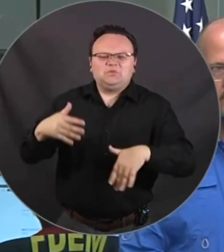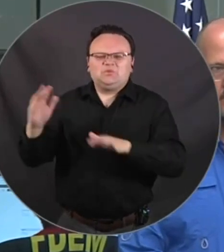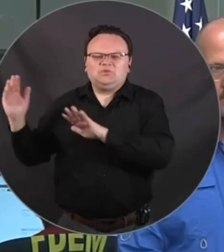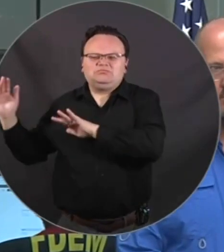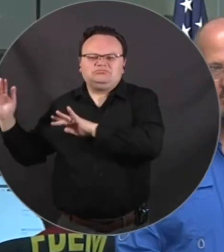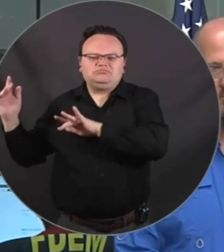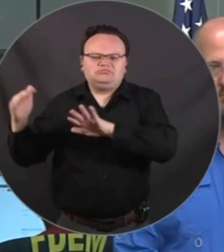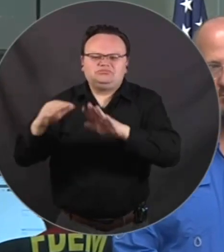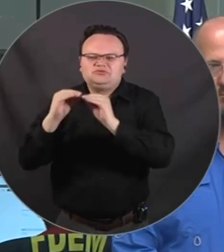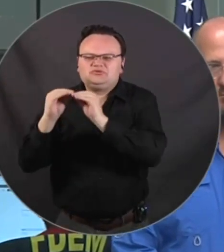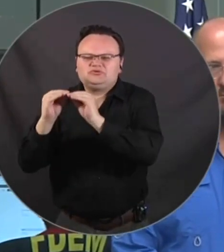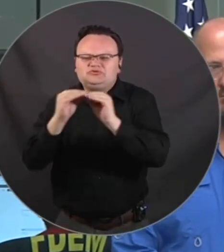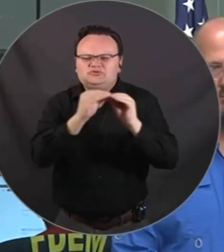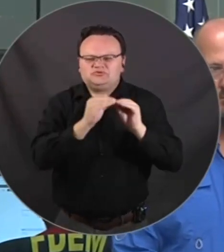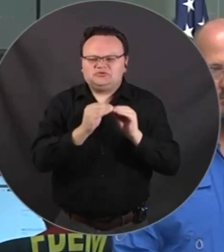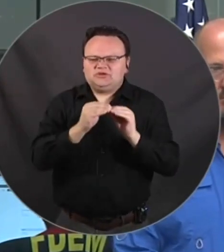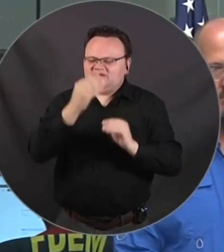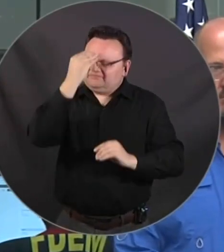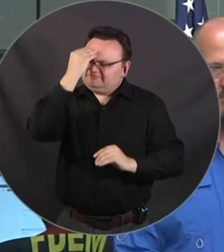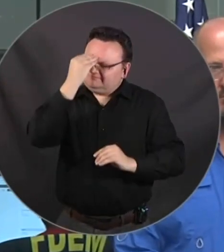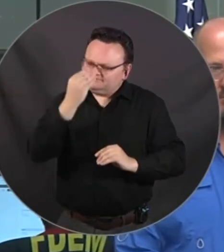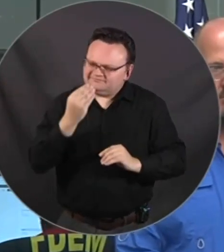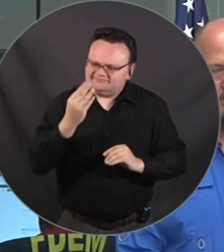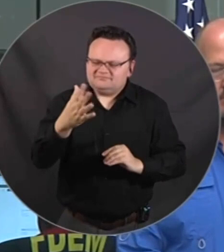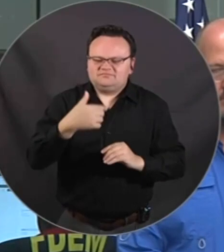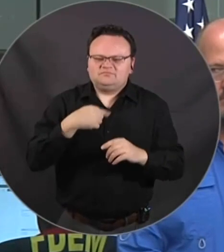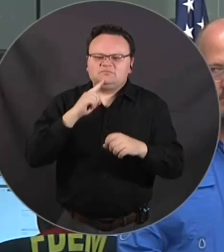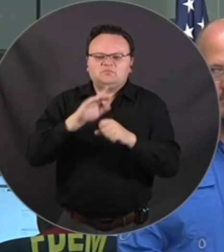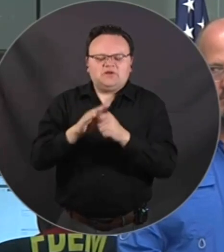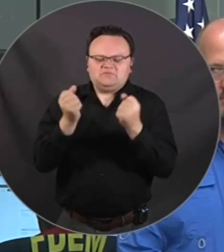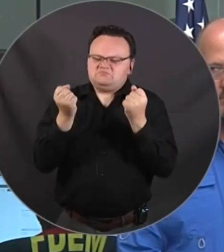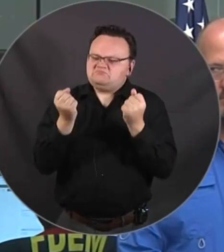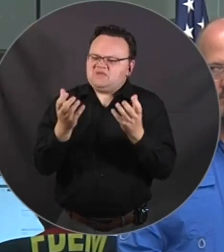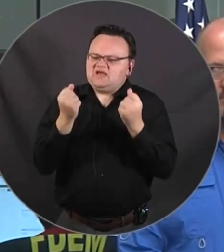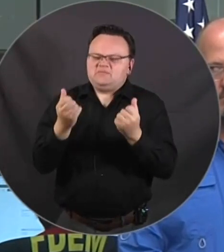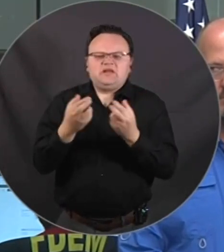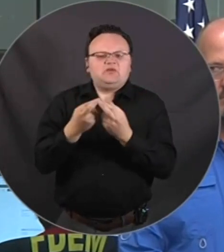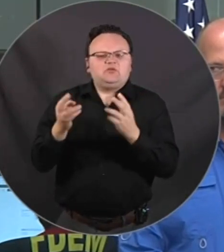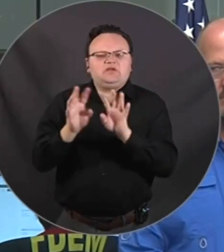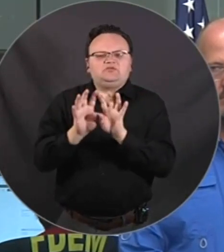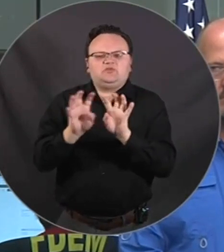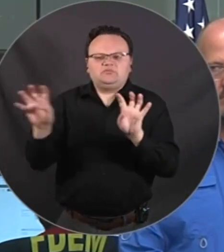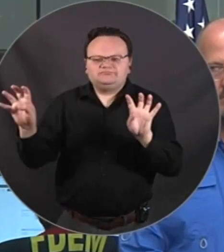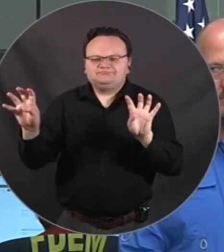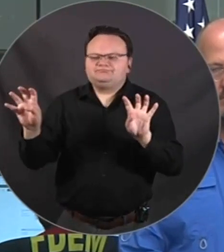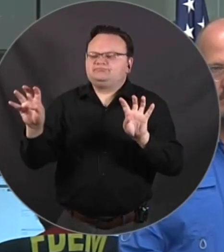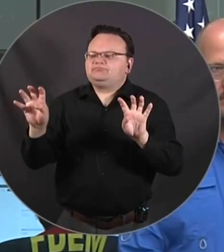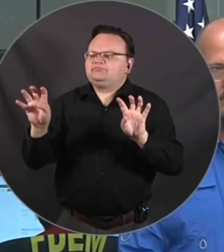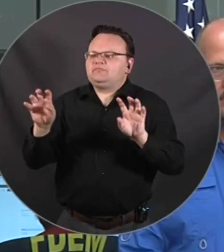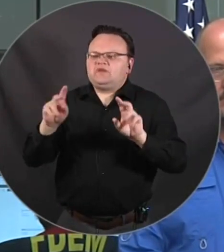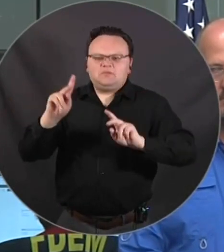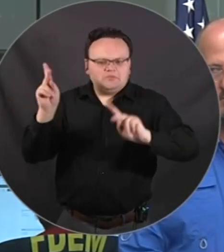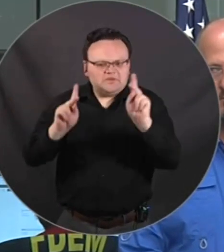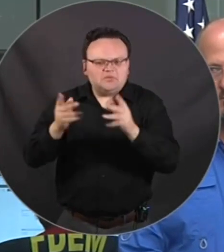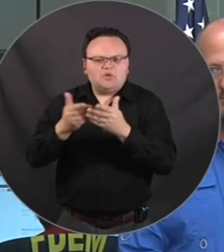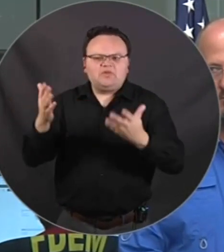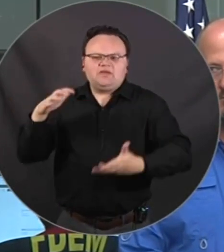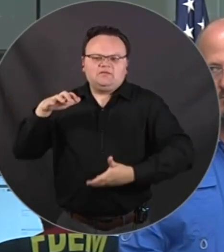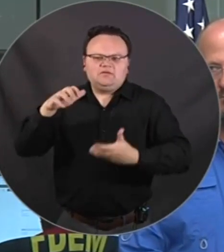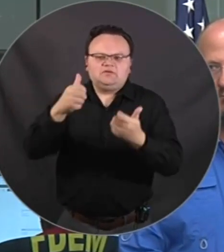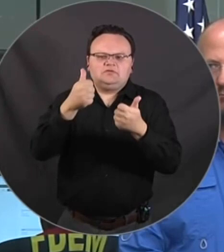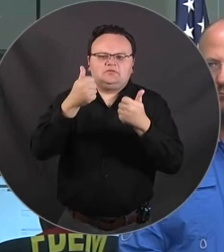lot of resources being put on this on this mission to be able to get them up up and running as quickly as possible